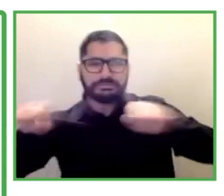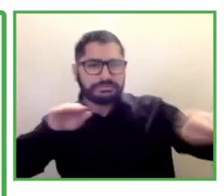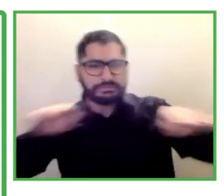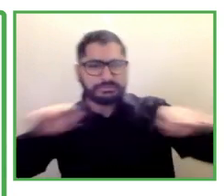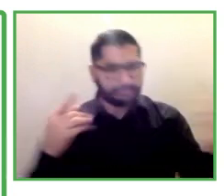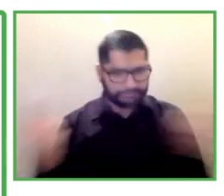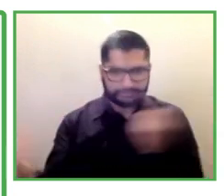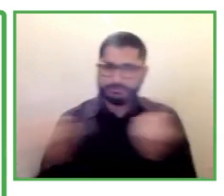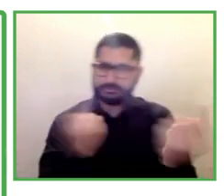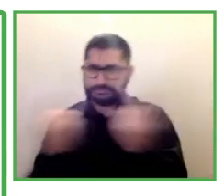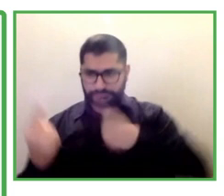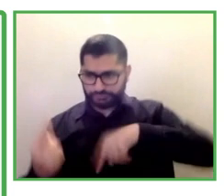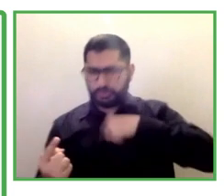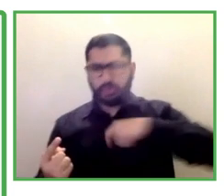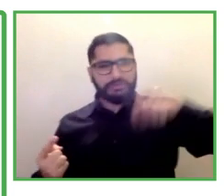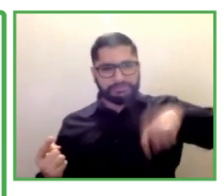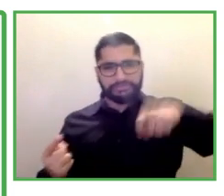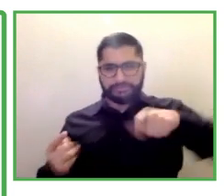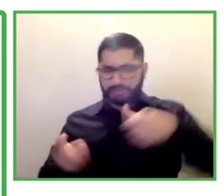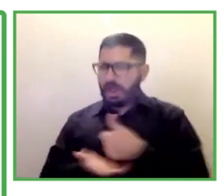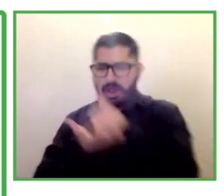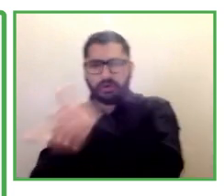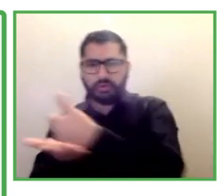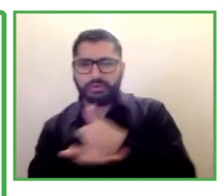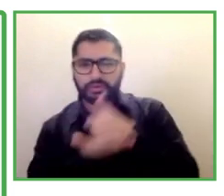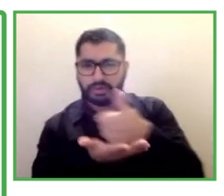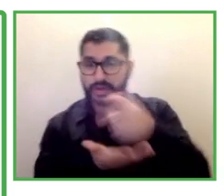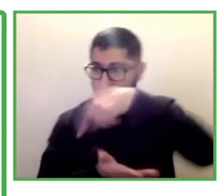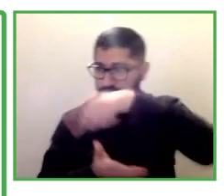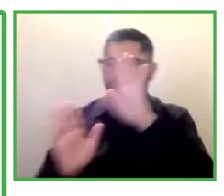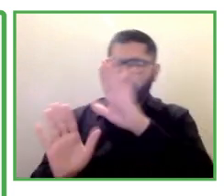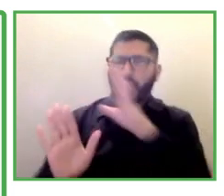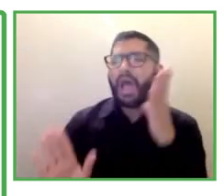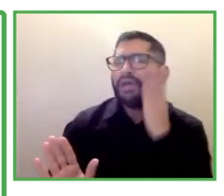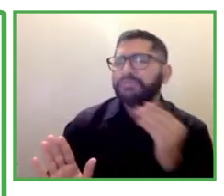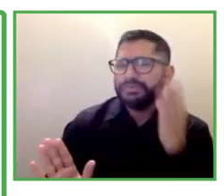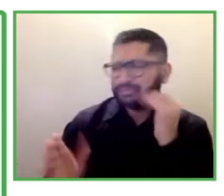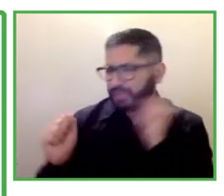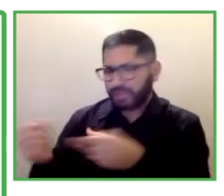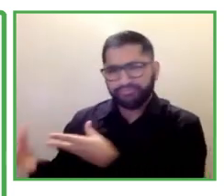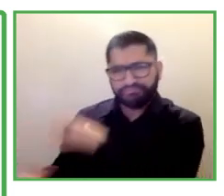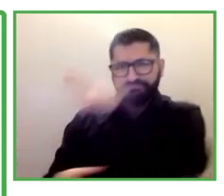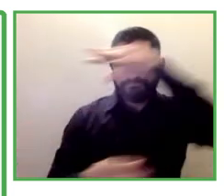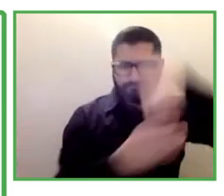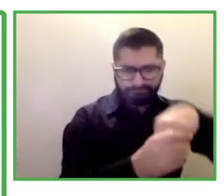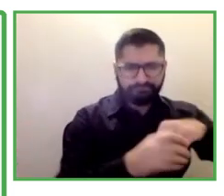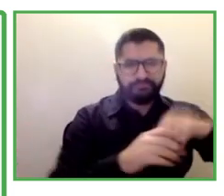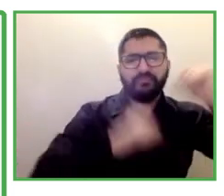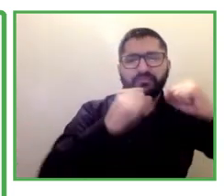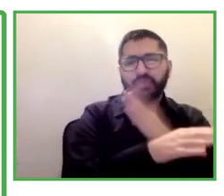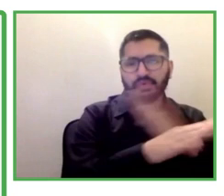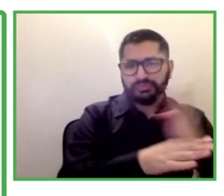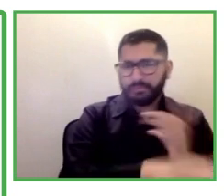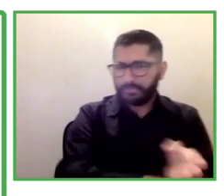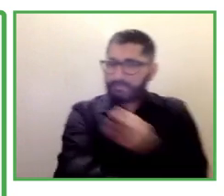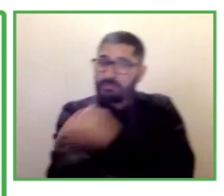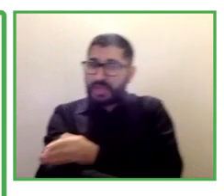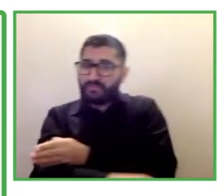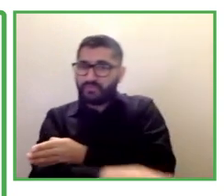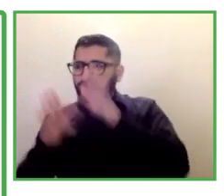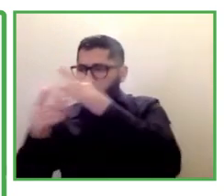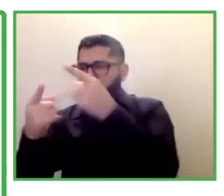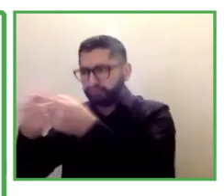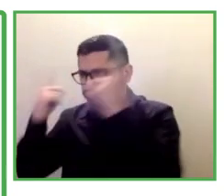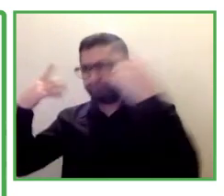and of course on the flip side of that we also want to continue developing awareness of the skills and talents of people with disability across the australian